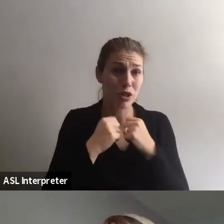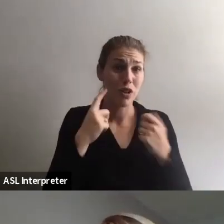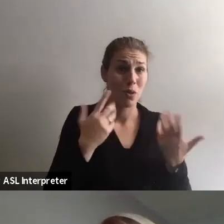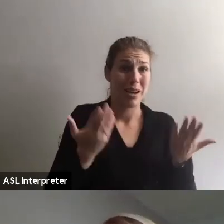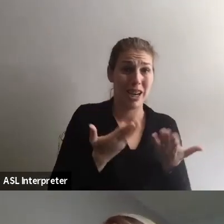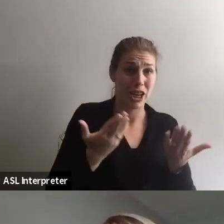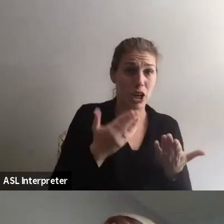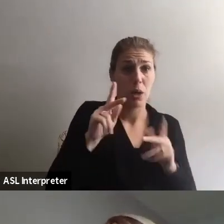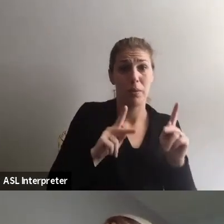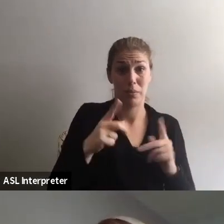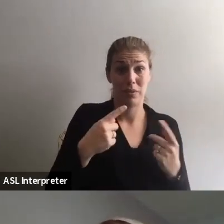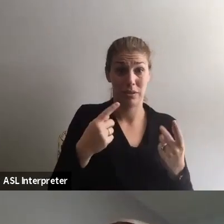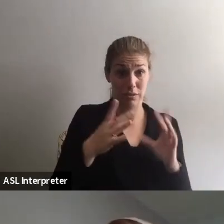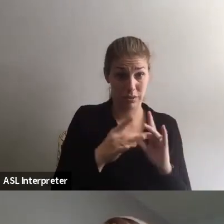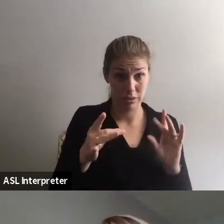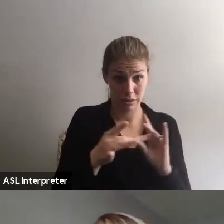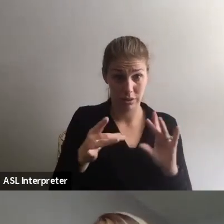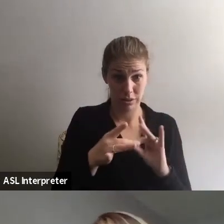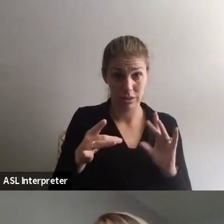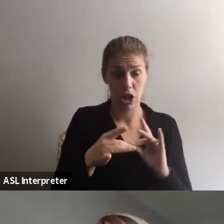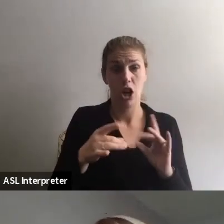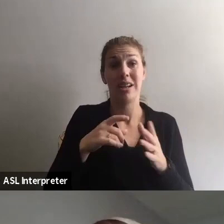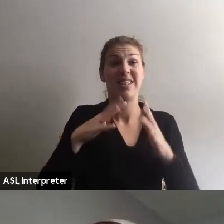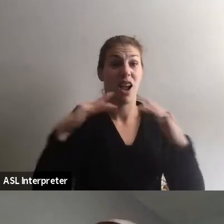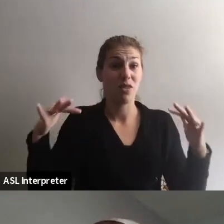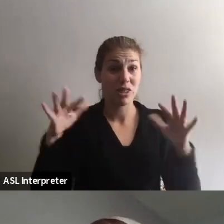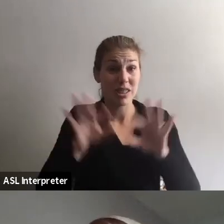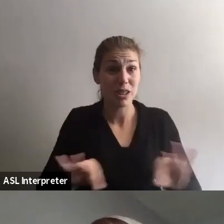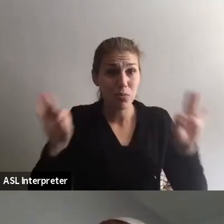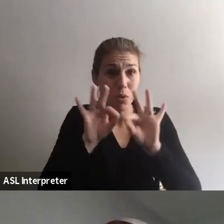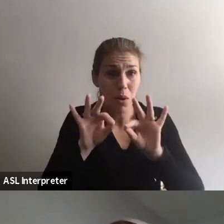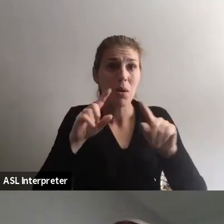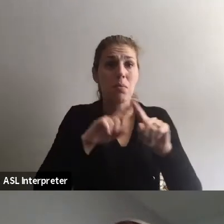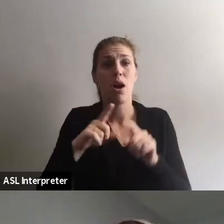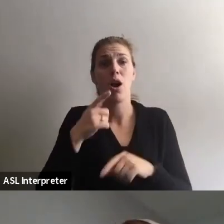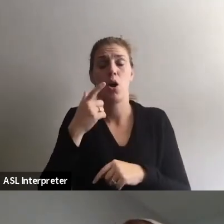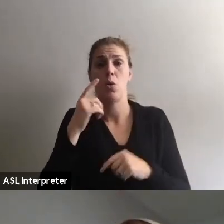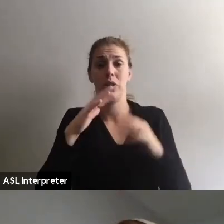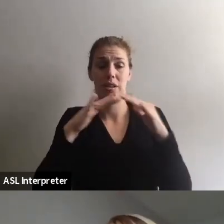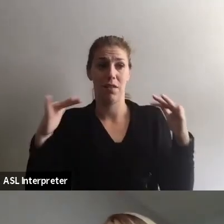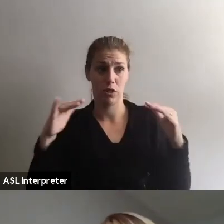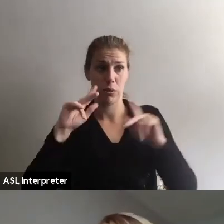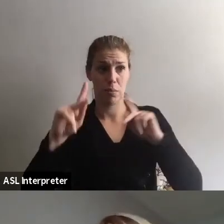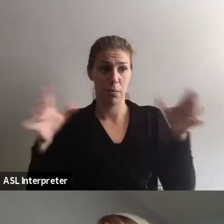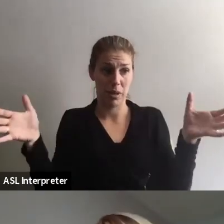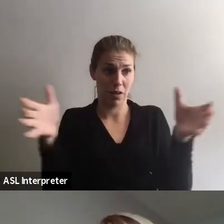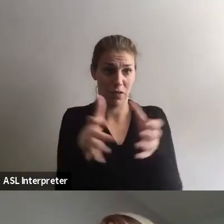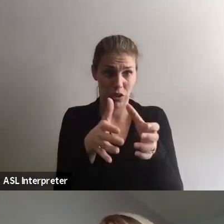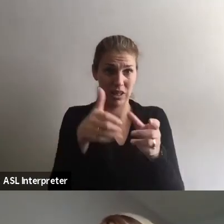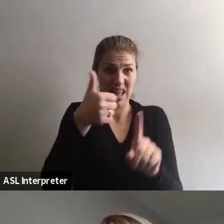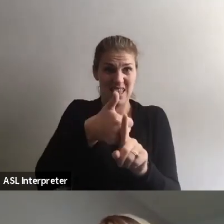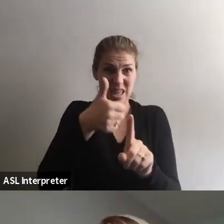what people say. Diversity is important, but in watching a diverse people come together, diverse